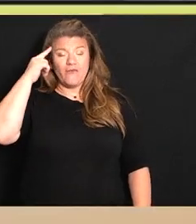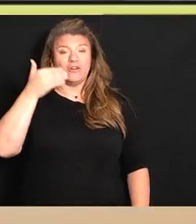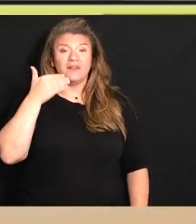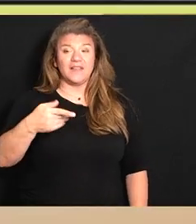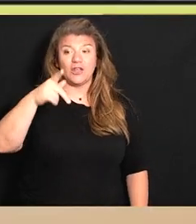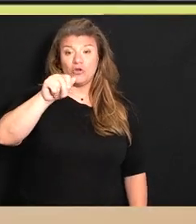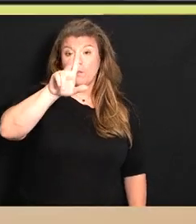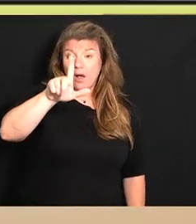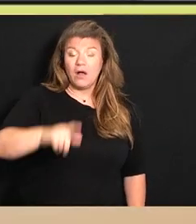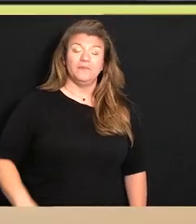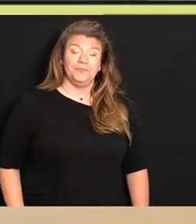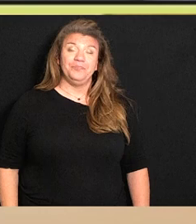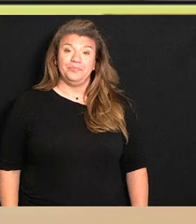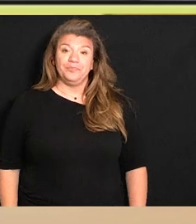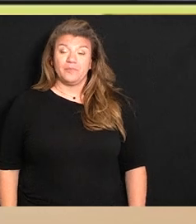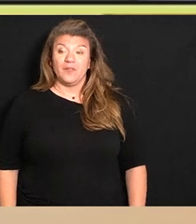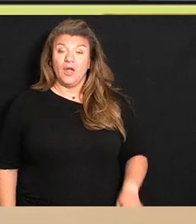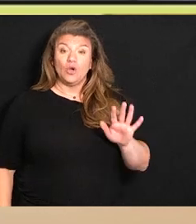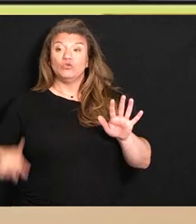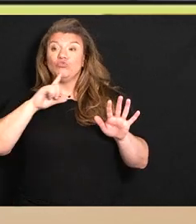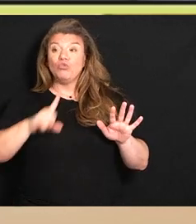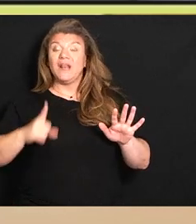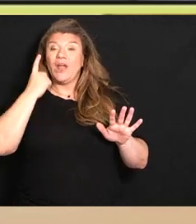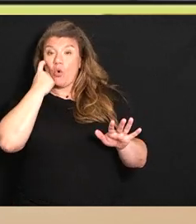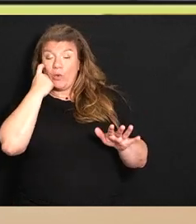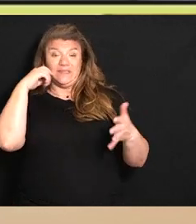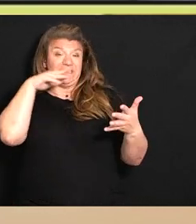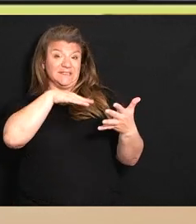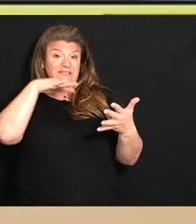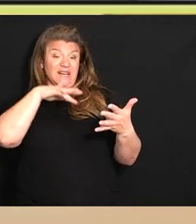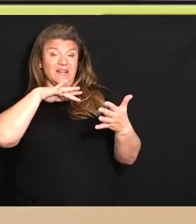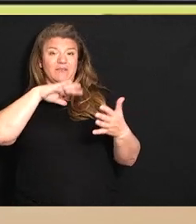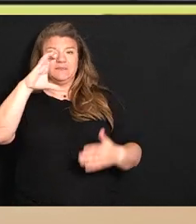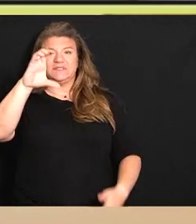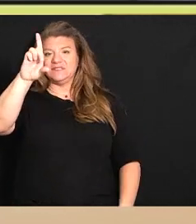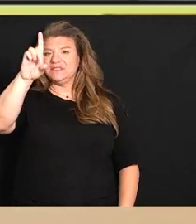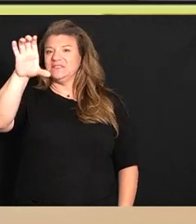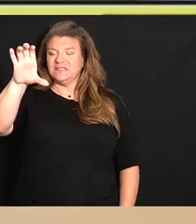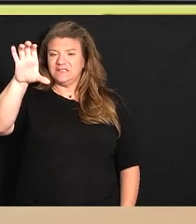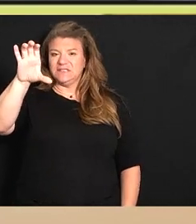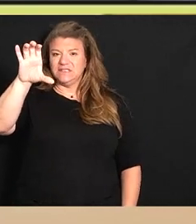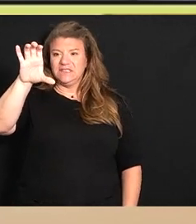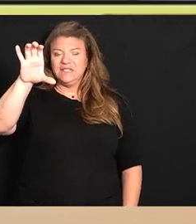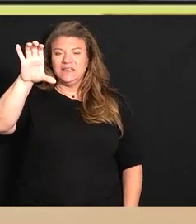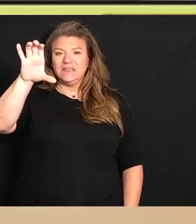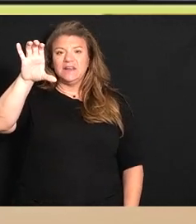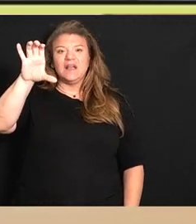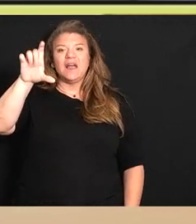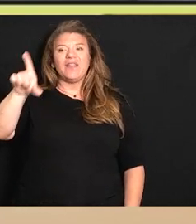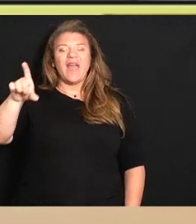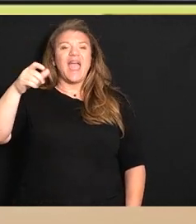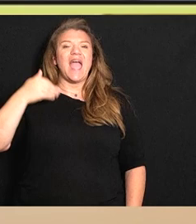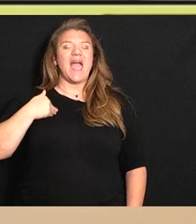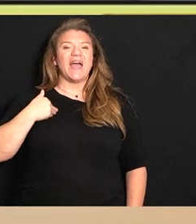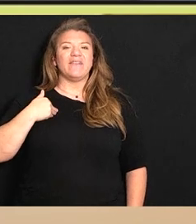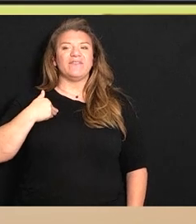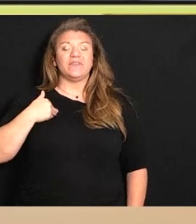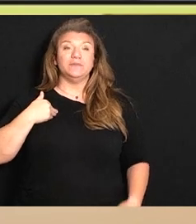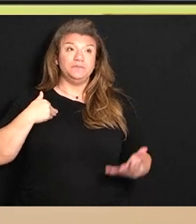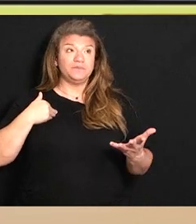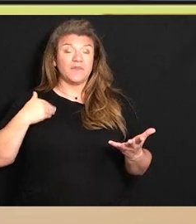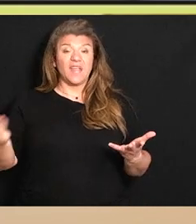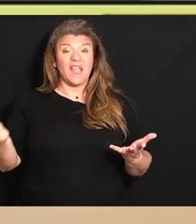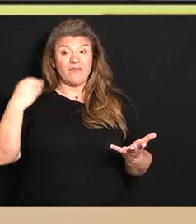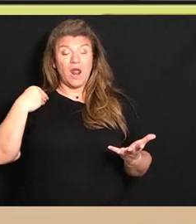certainly a recent study from the Centers for Disease Control has I think